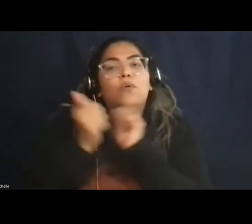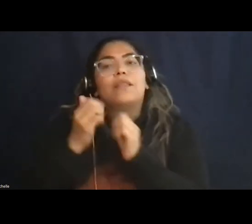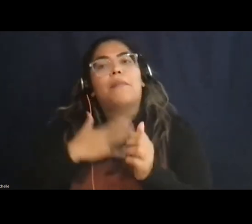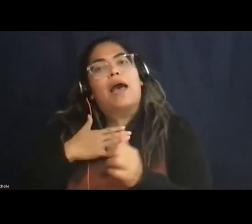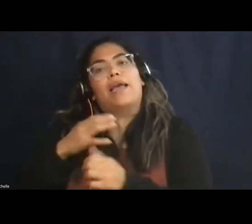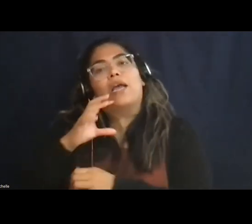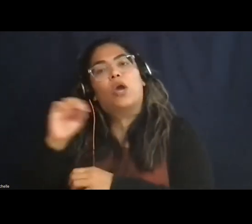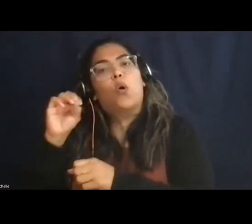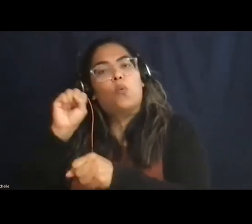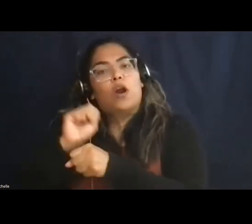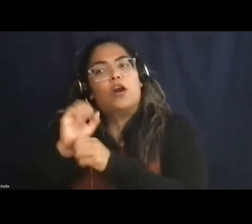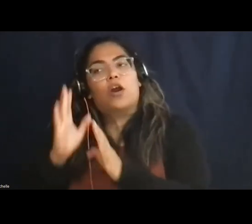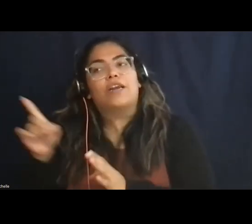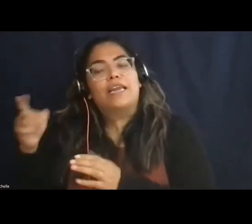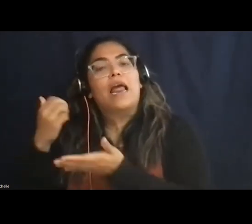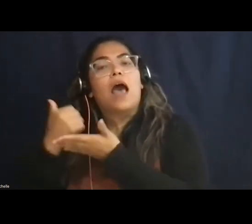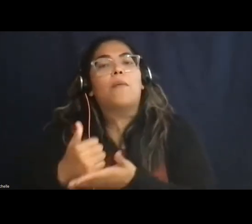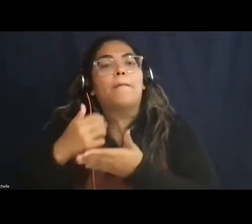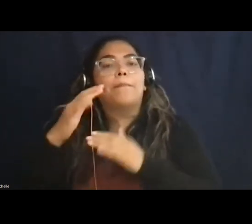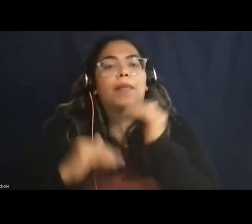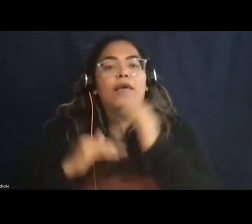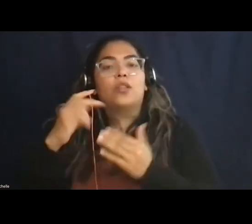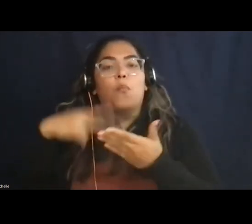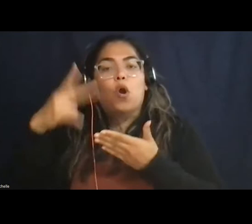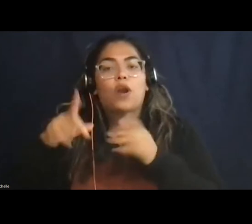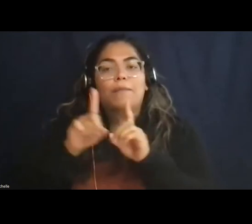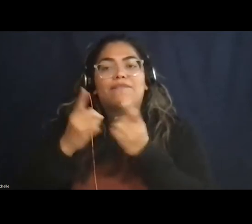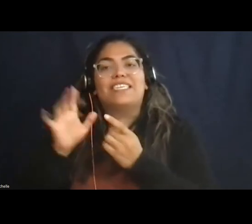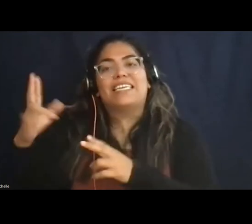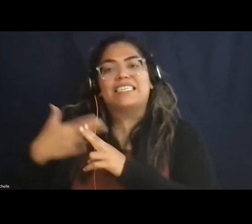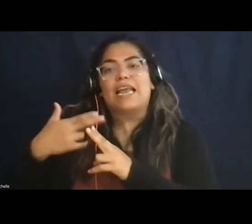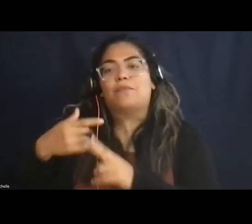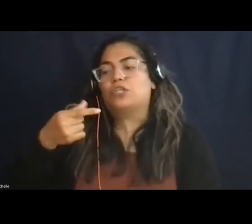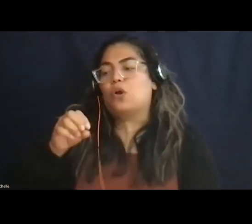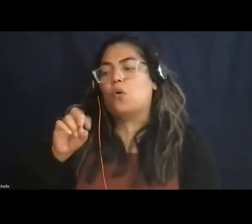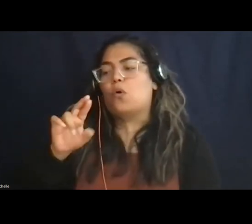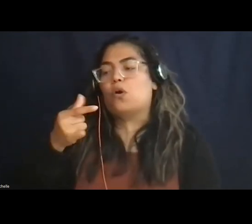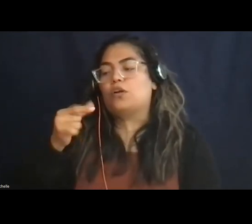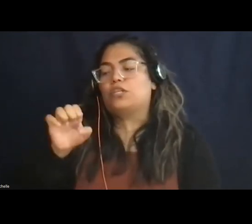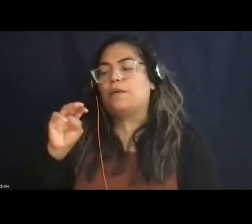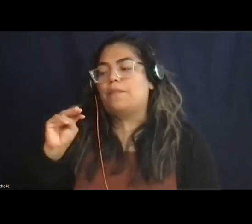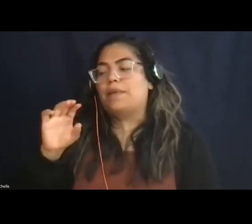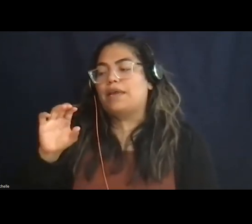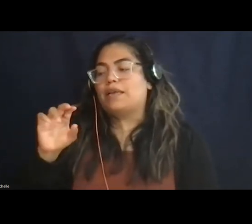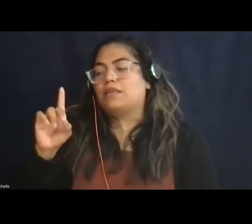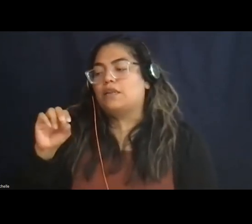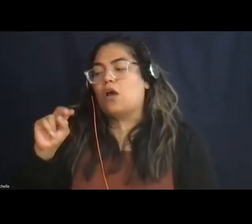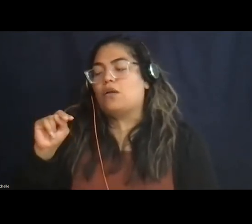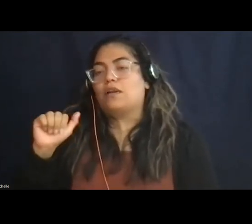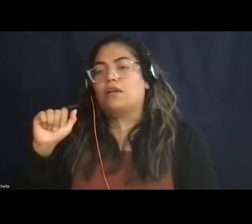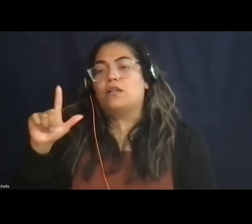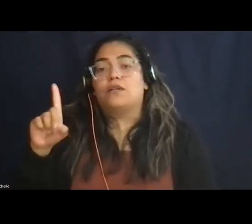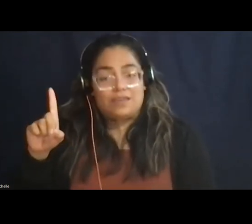this youth program division. His name is George McDonald, and he's in the room, and I'm hoping he could come on and say a few words before